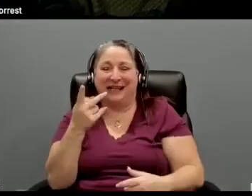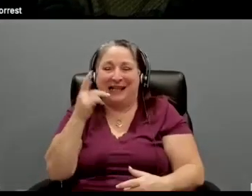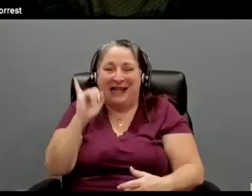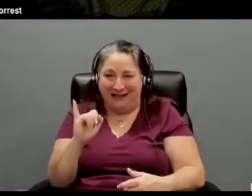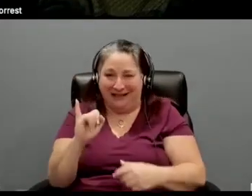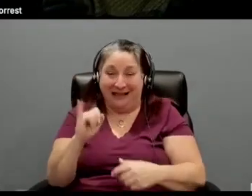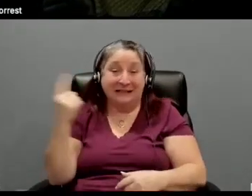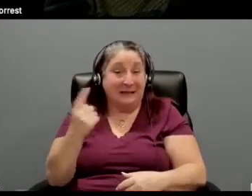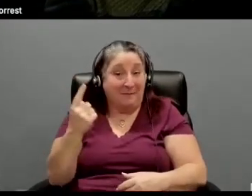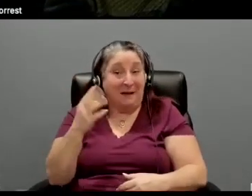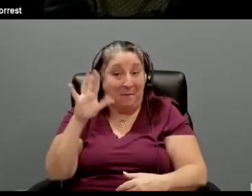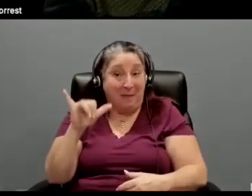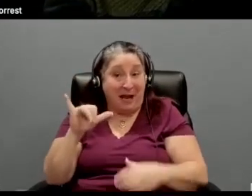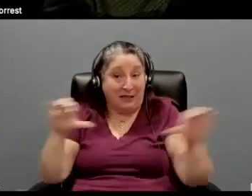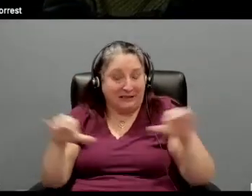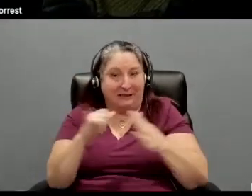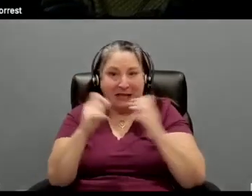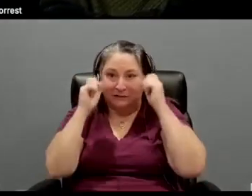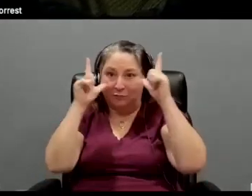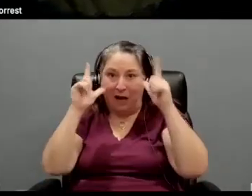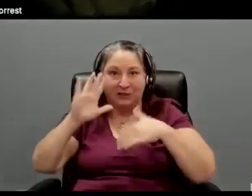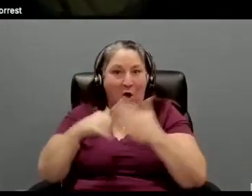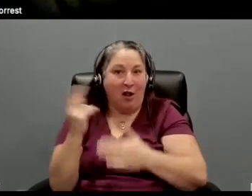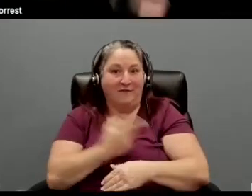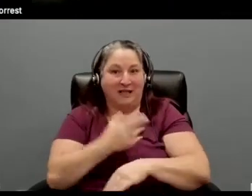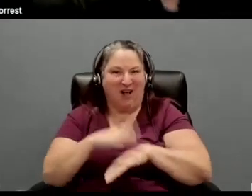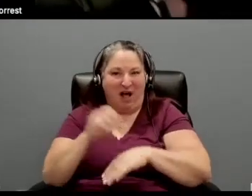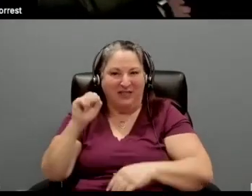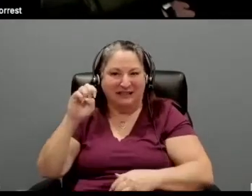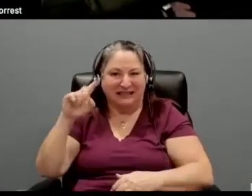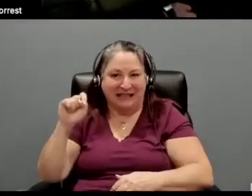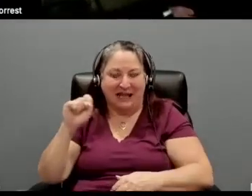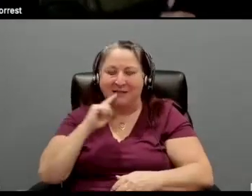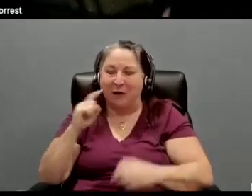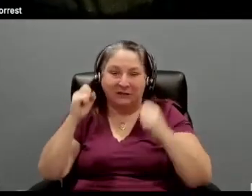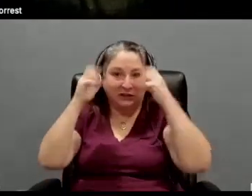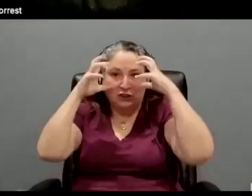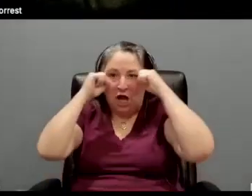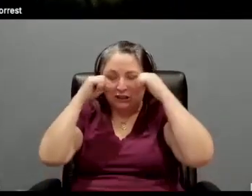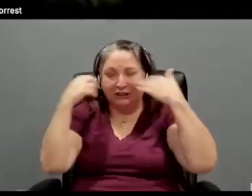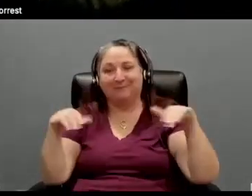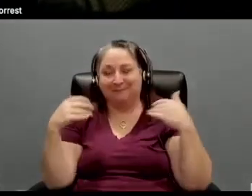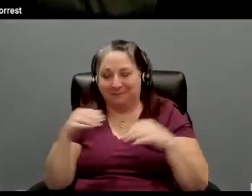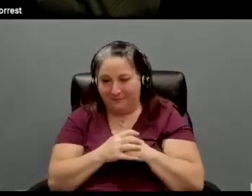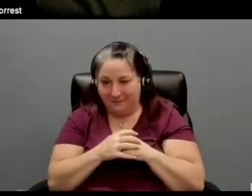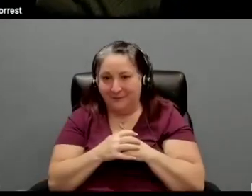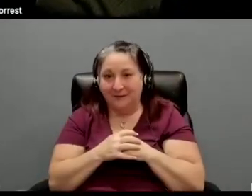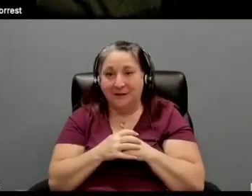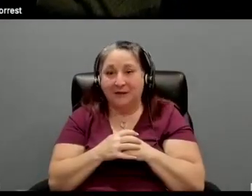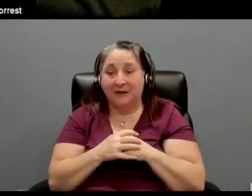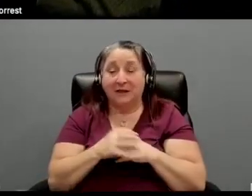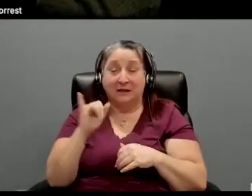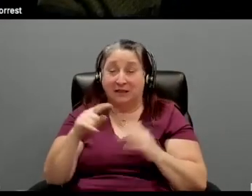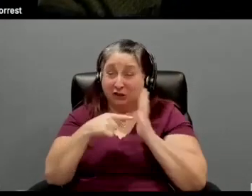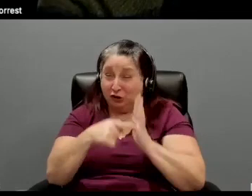that Barry did that surprised all of us on set that was just absolutely astonishing. So this, this is, this speaks to this